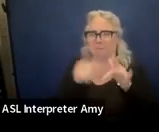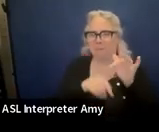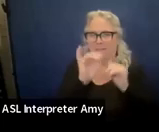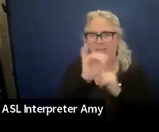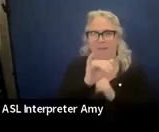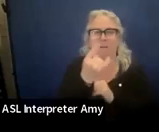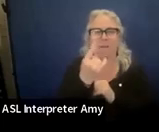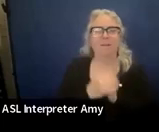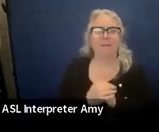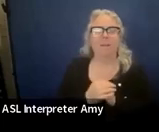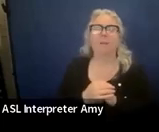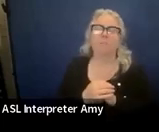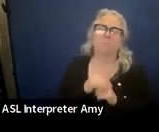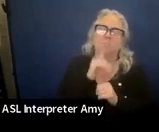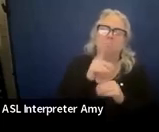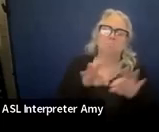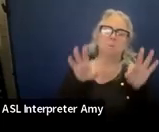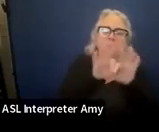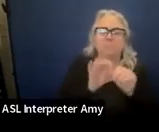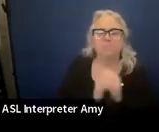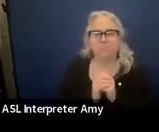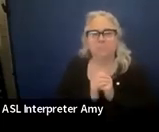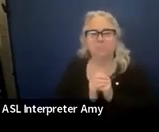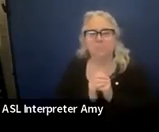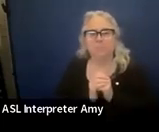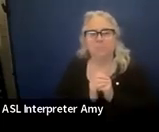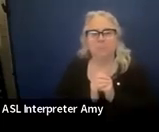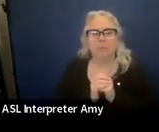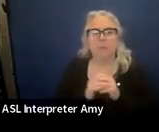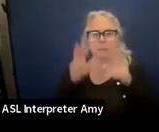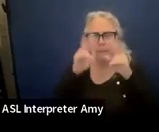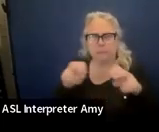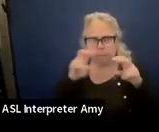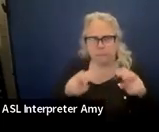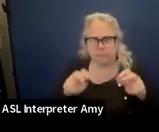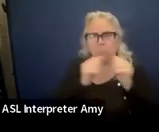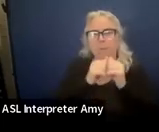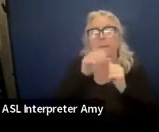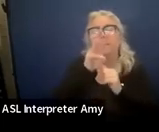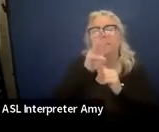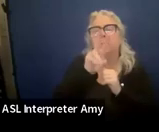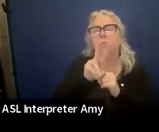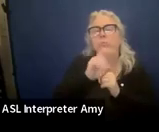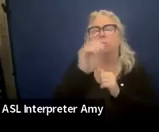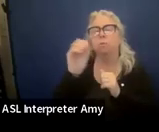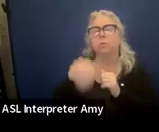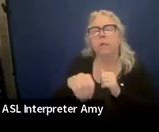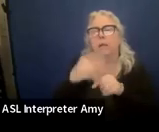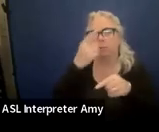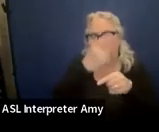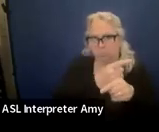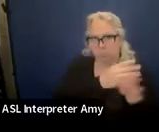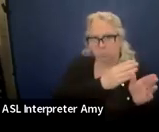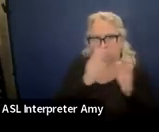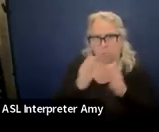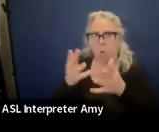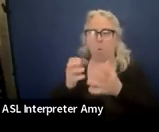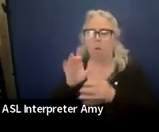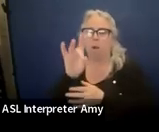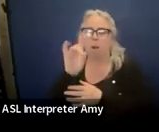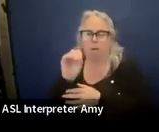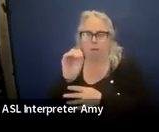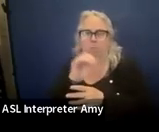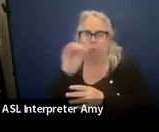Although it is important. So here we go, decoding with 62% accuracy. And we want her to decode with 80%